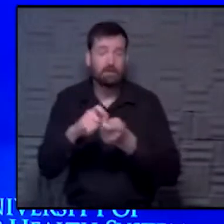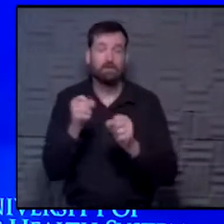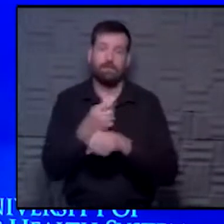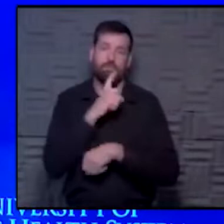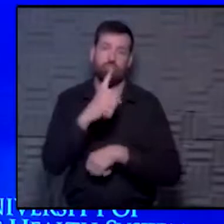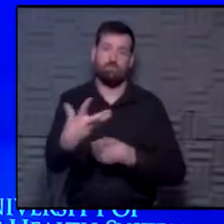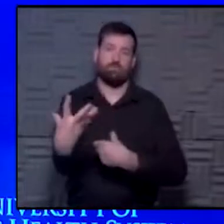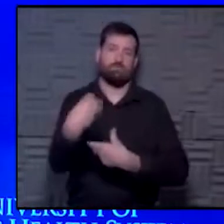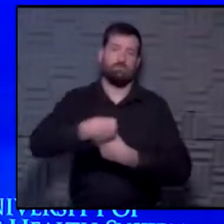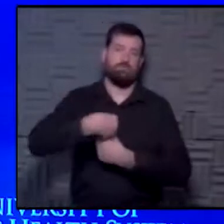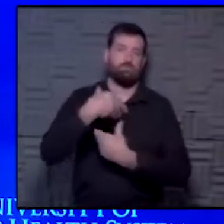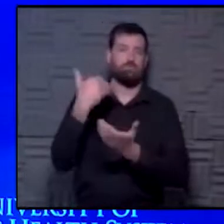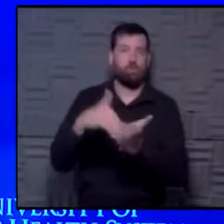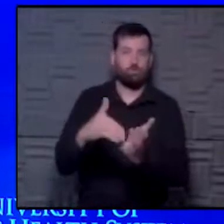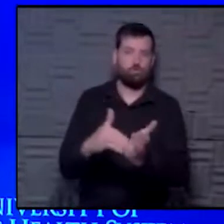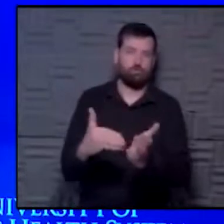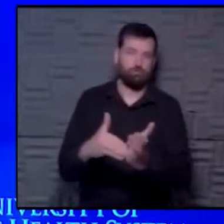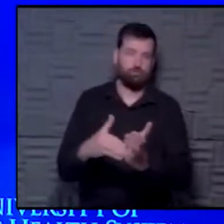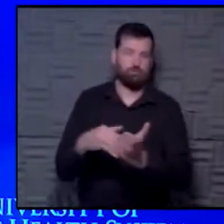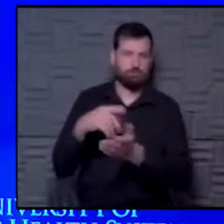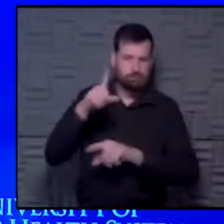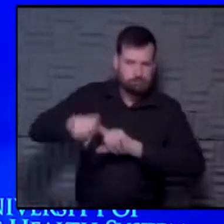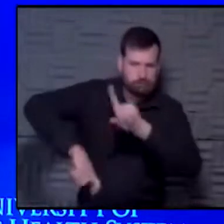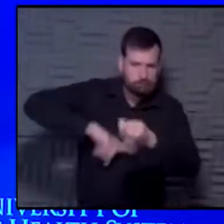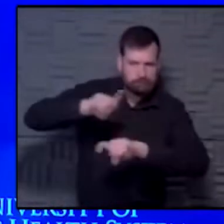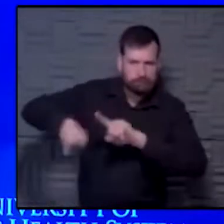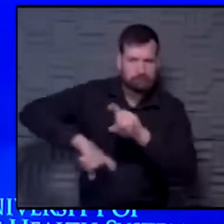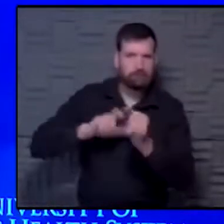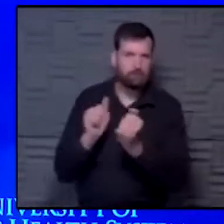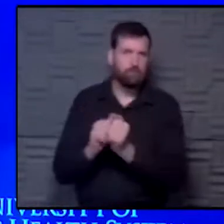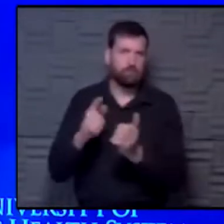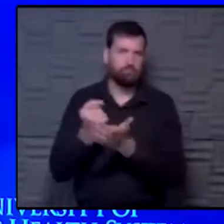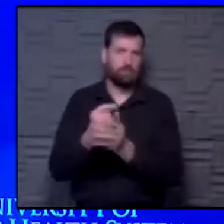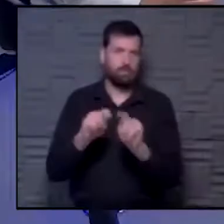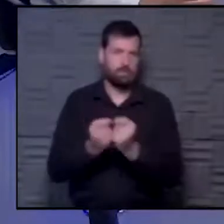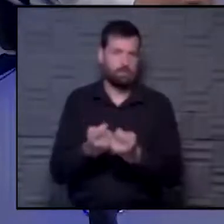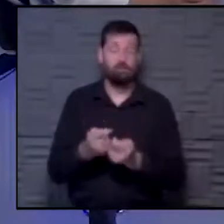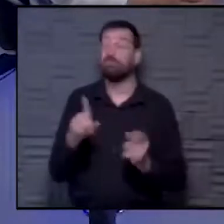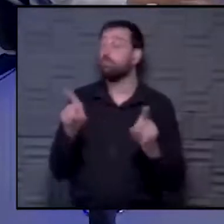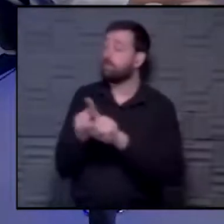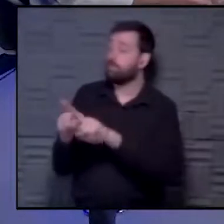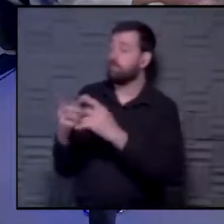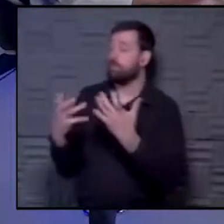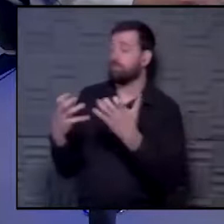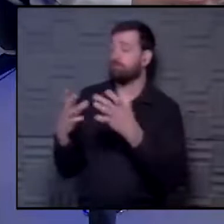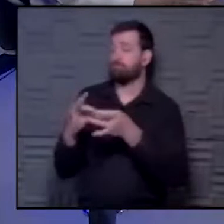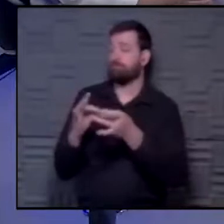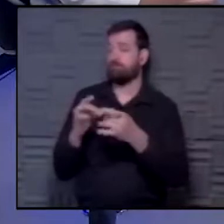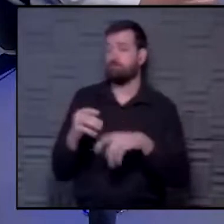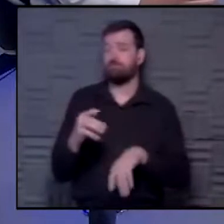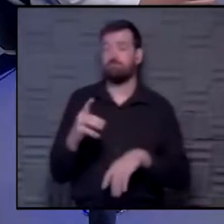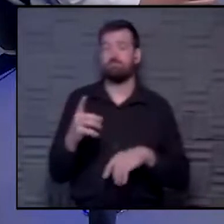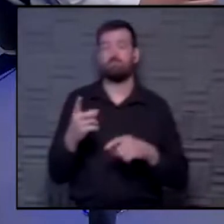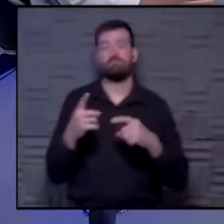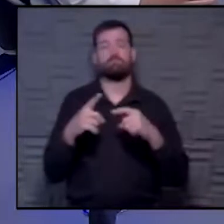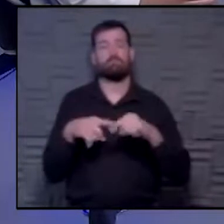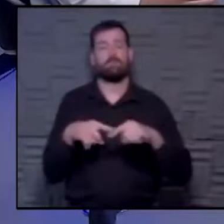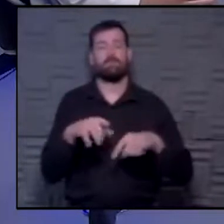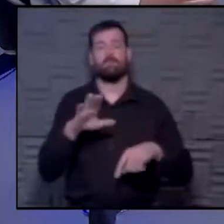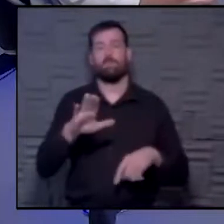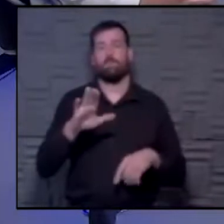to have that conversation. Ask those questions very, very deliberately of your treatment team. And I would also be, you know, depending on what your